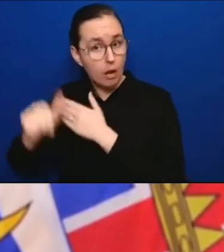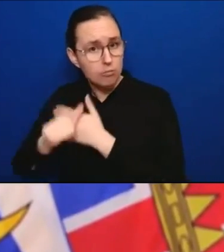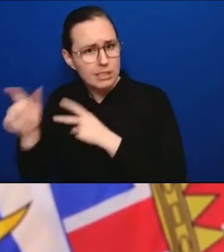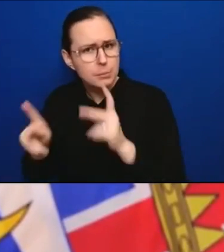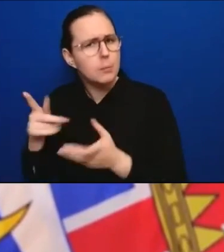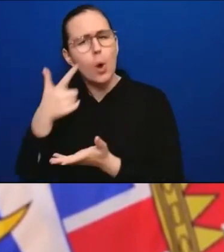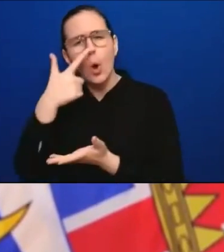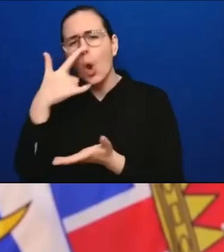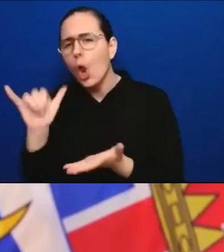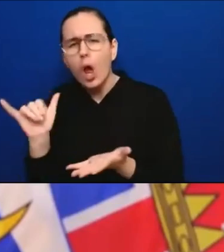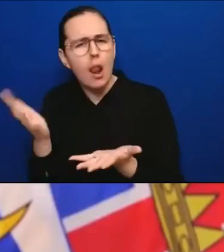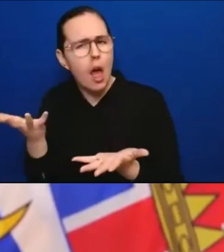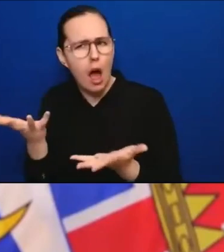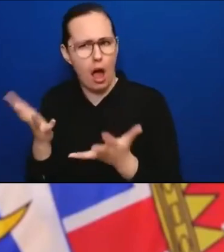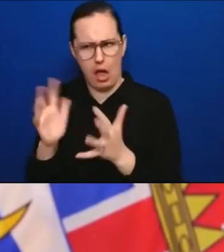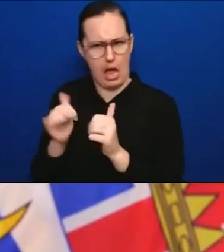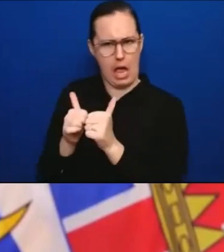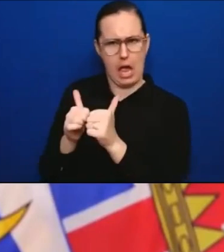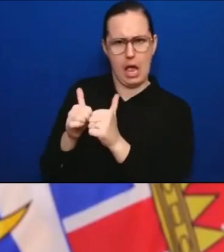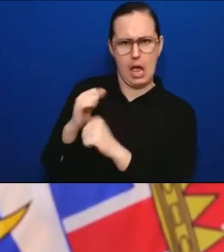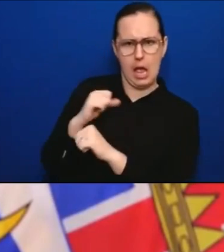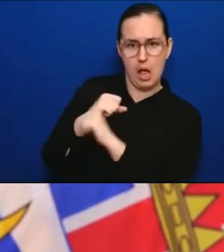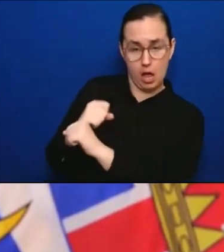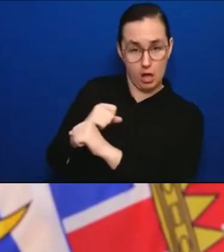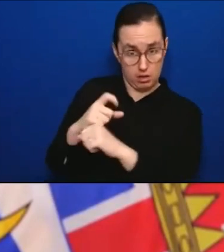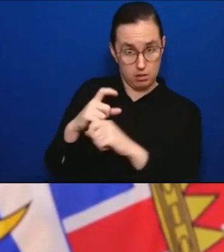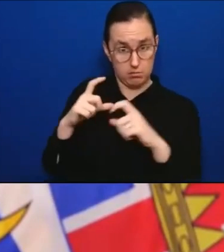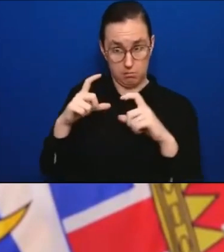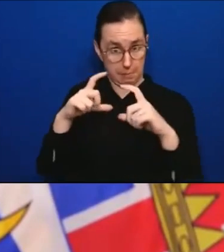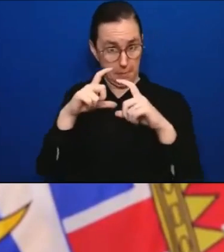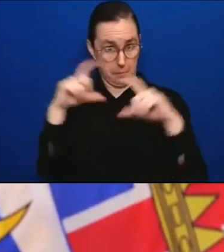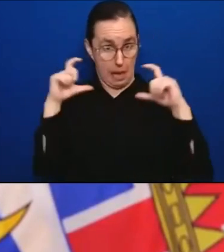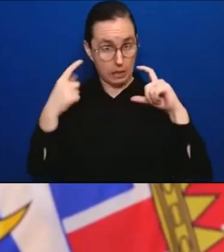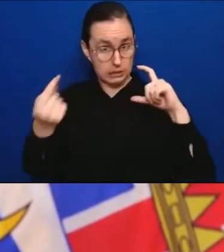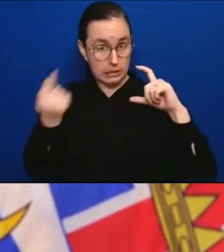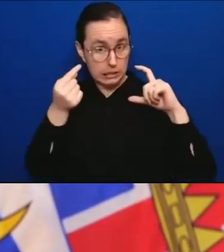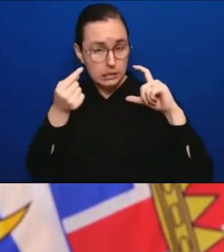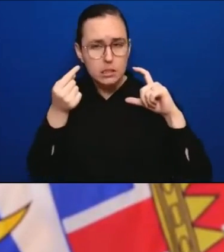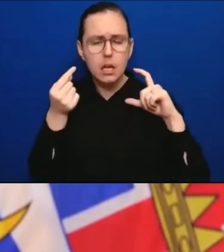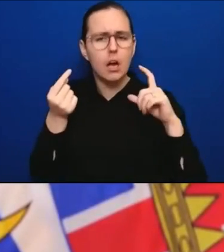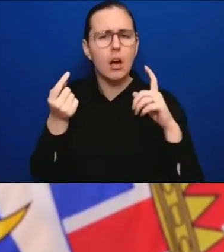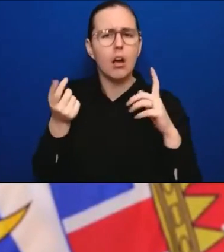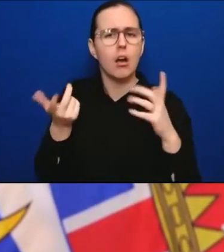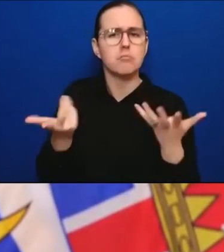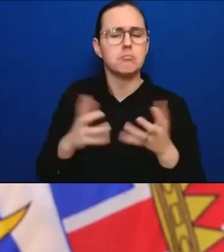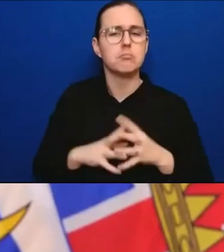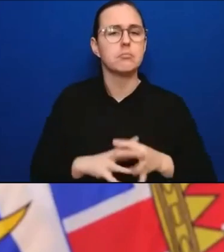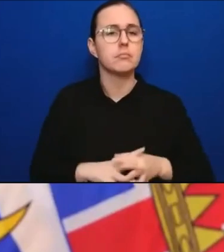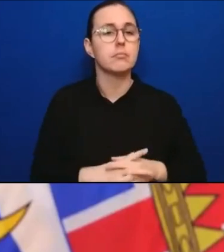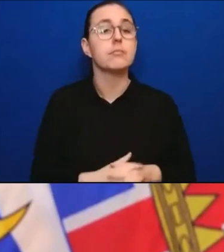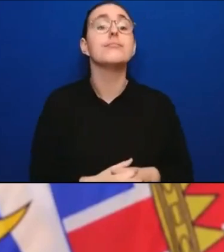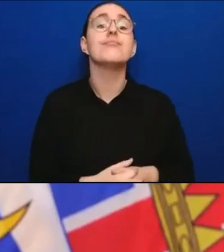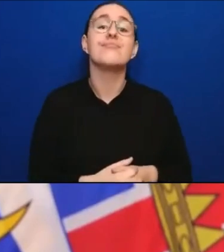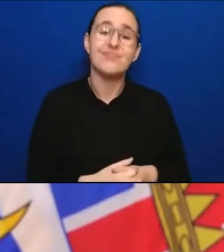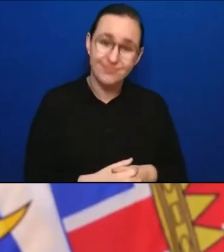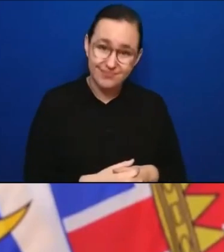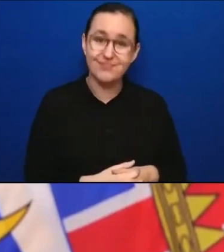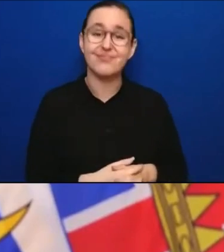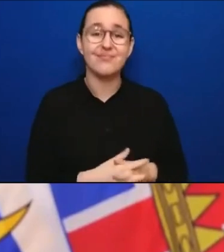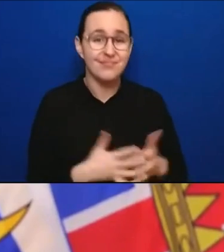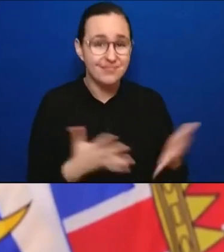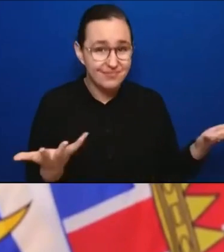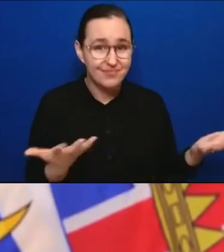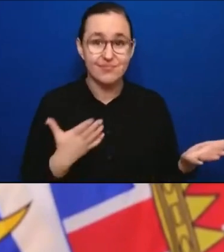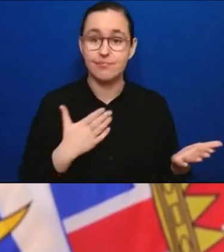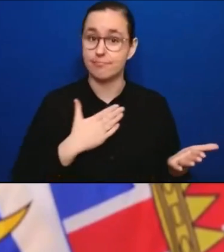know, are we talking about perhaps mouse? Yeah, no, we're talking about the basics of how we protect ourselves.